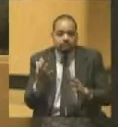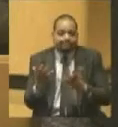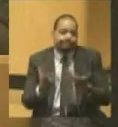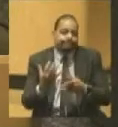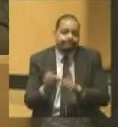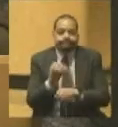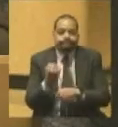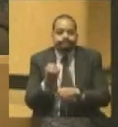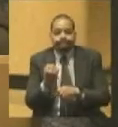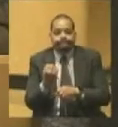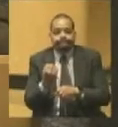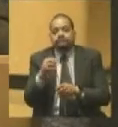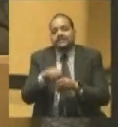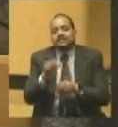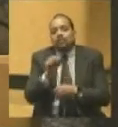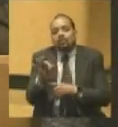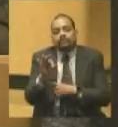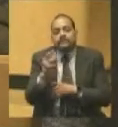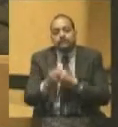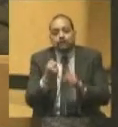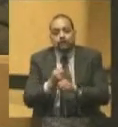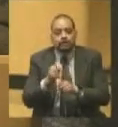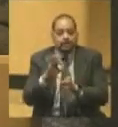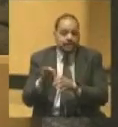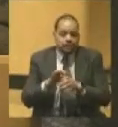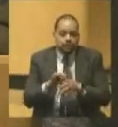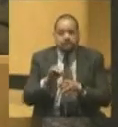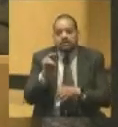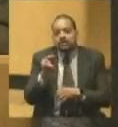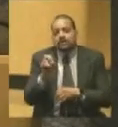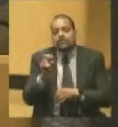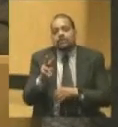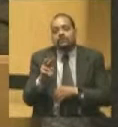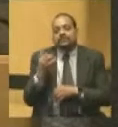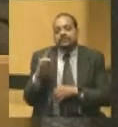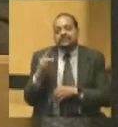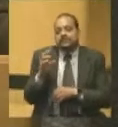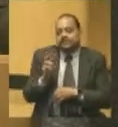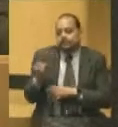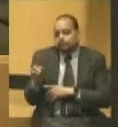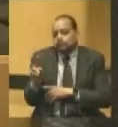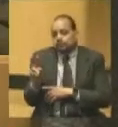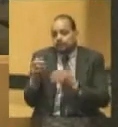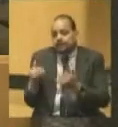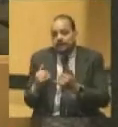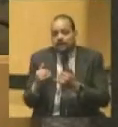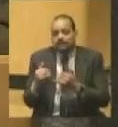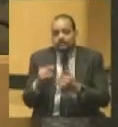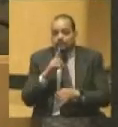we call the off-year elections, in November 1862. So, they nominated